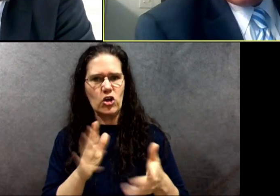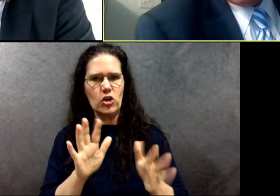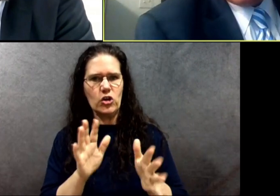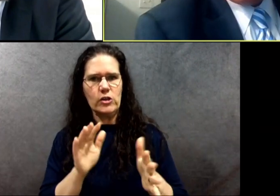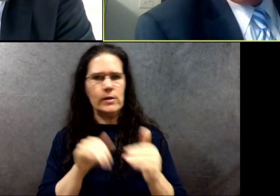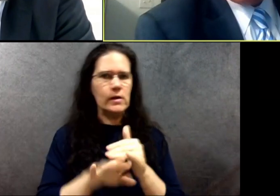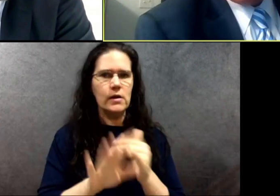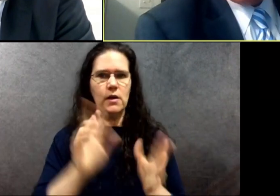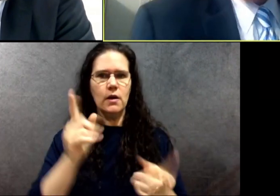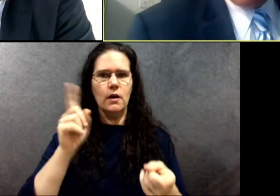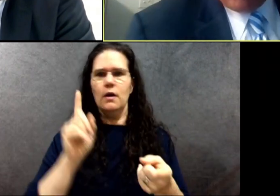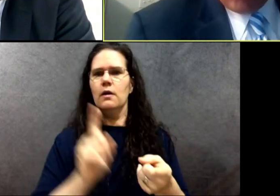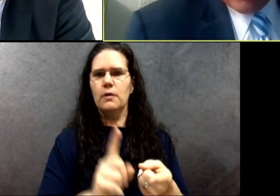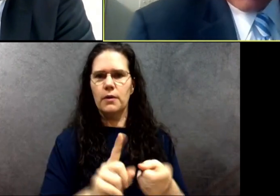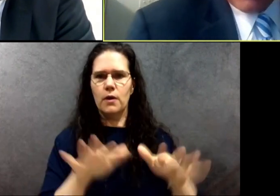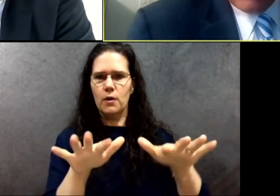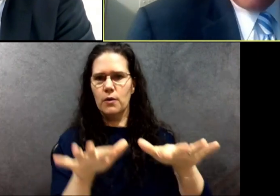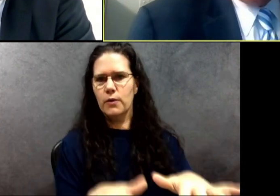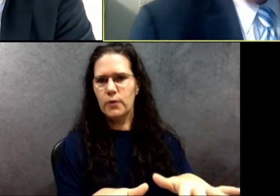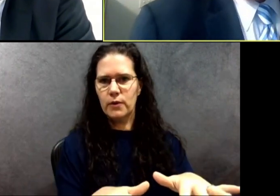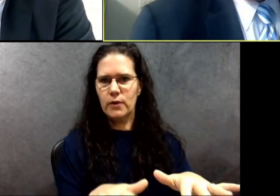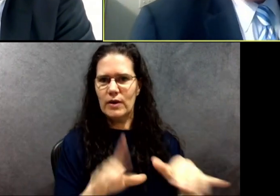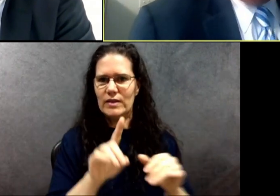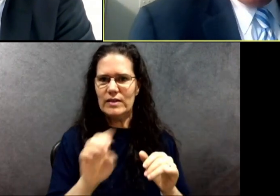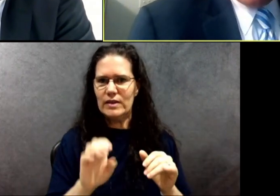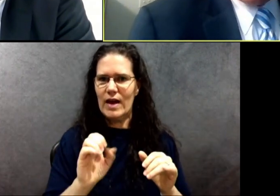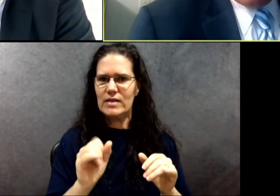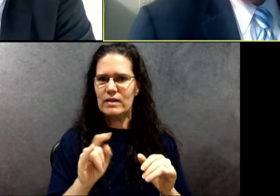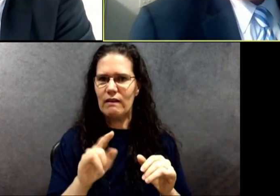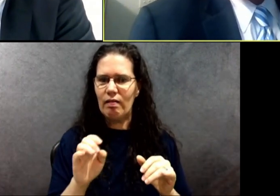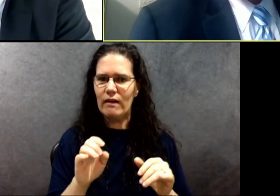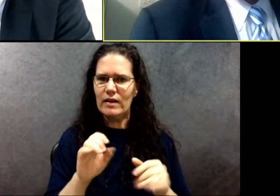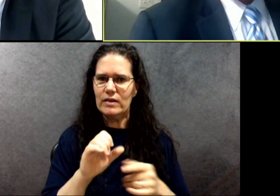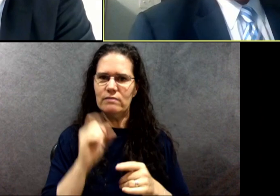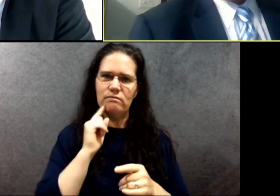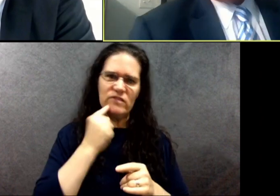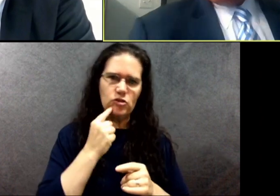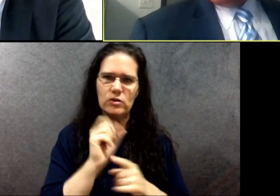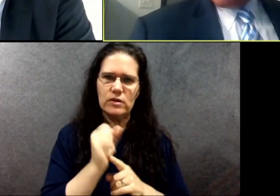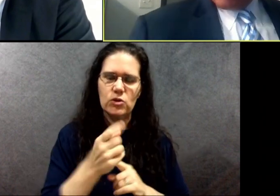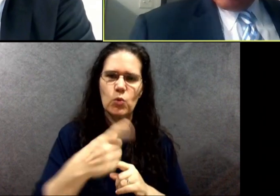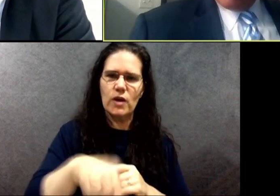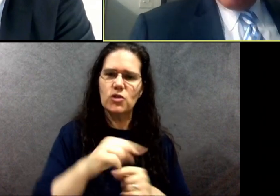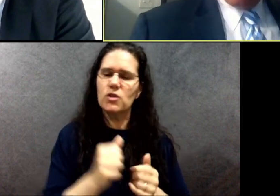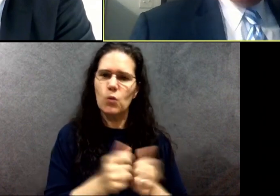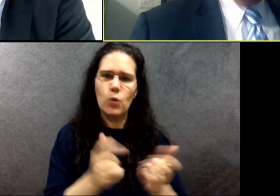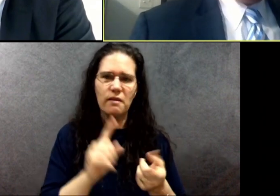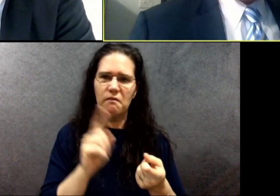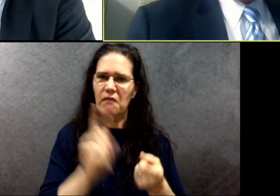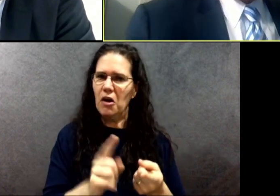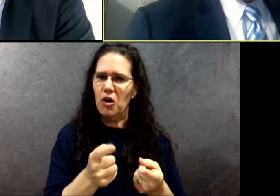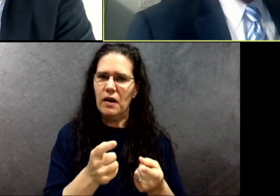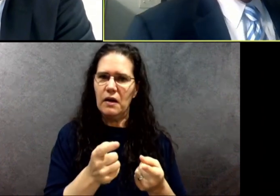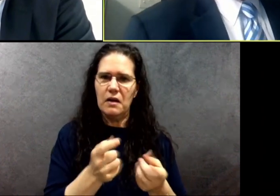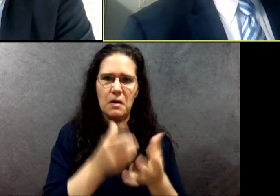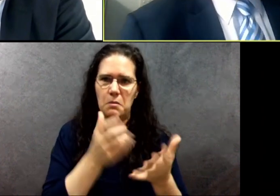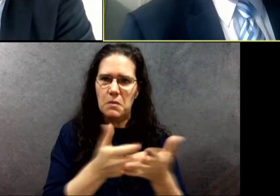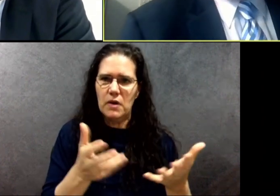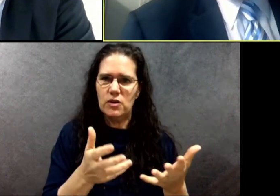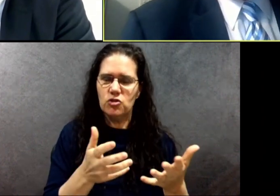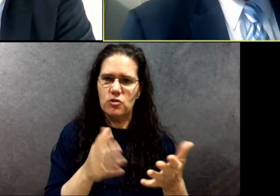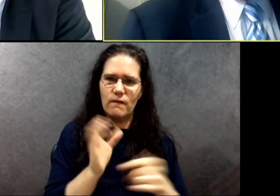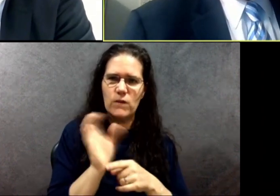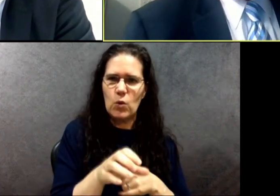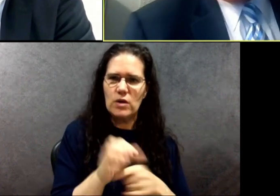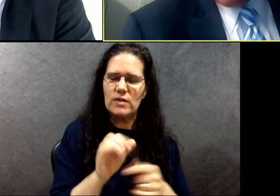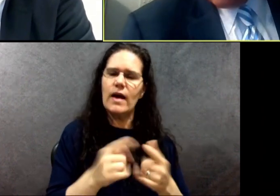critical incidents using minimal force and coming with, coming to a safe resolution. I've never, I don't mistreat